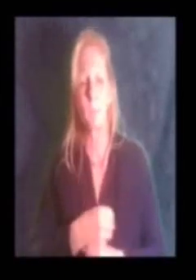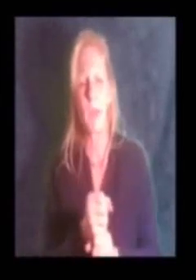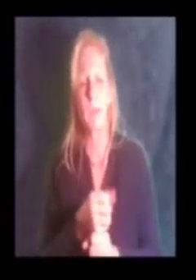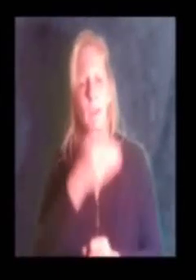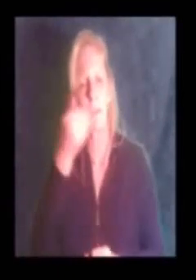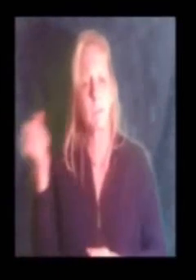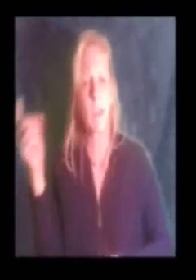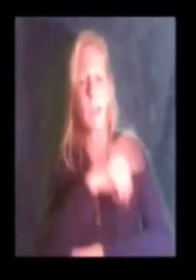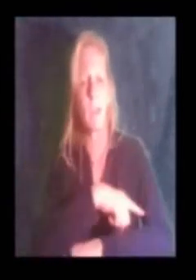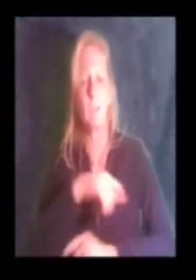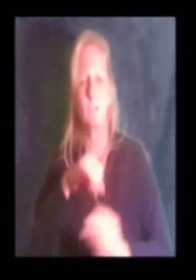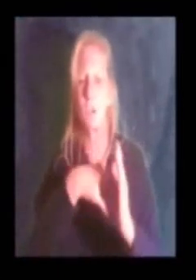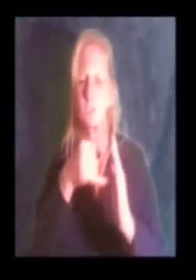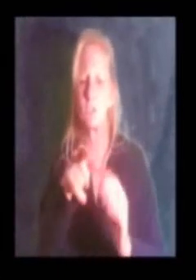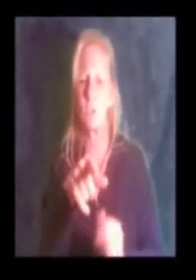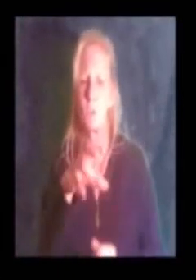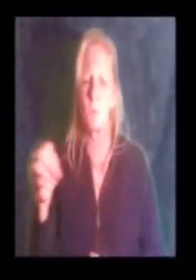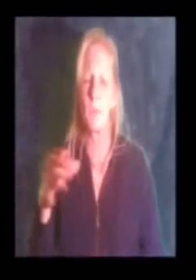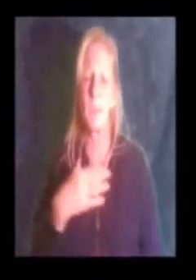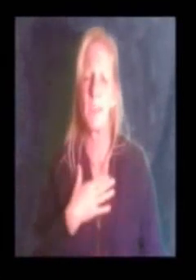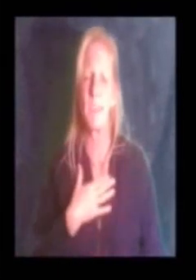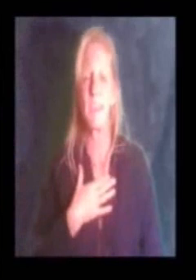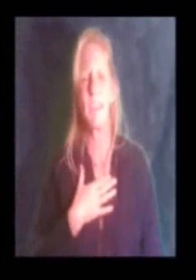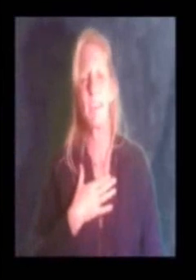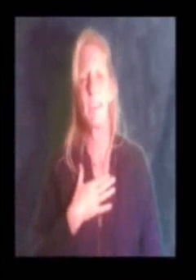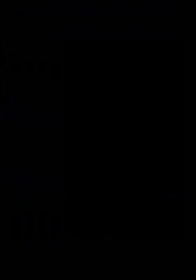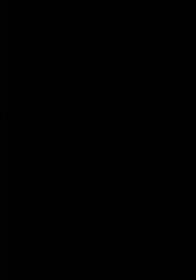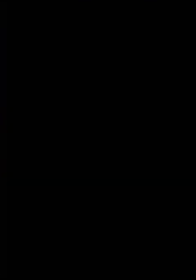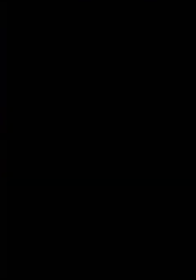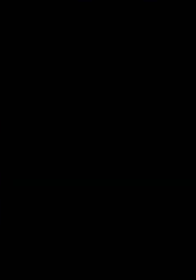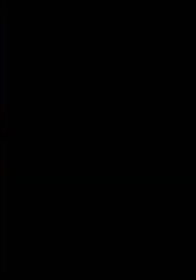we'll make a better day, just you and me